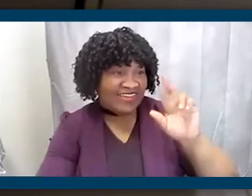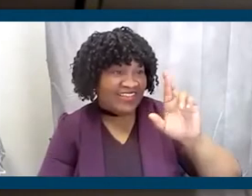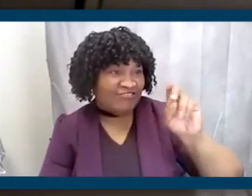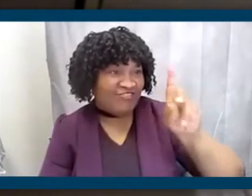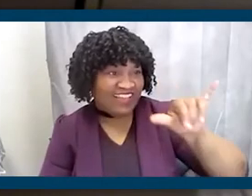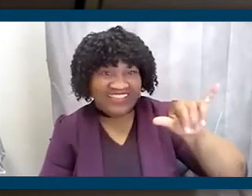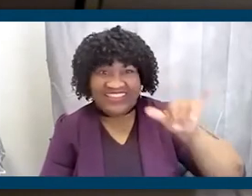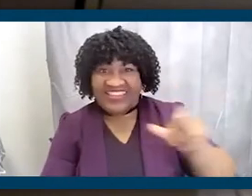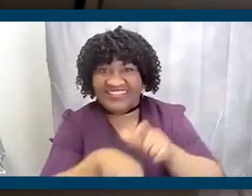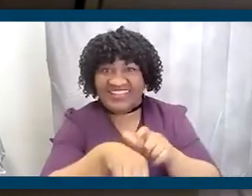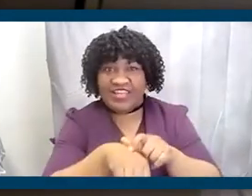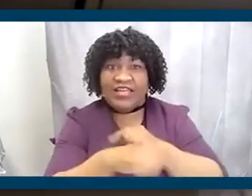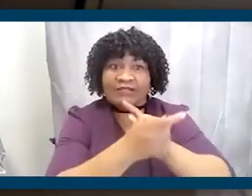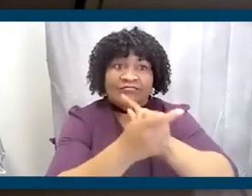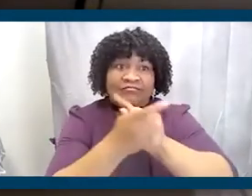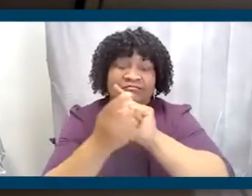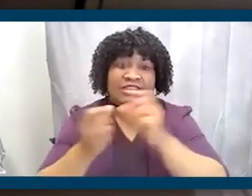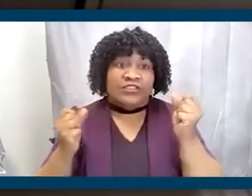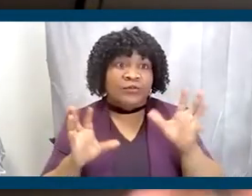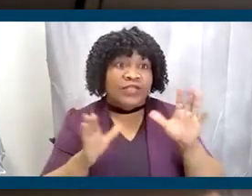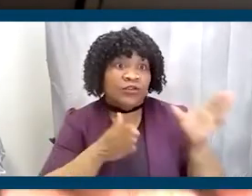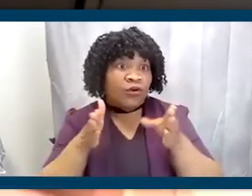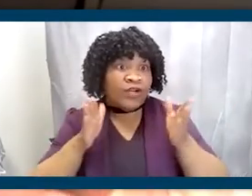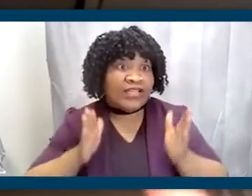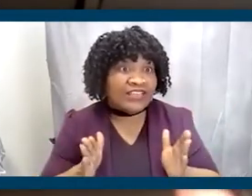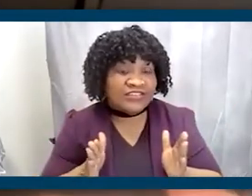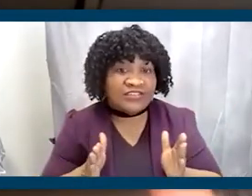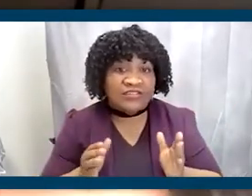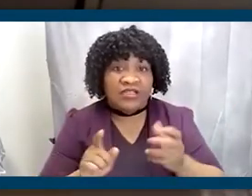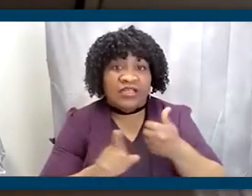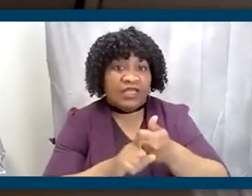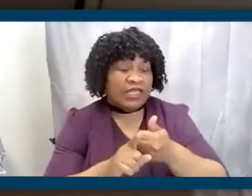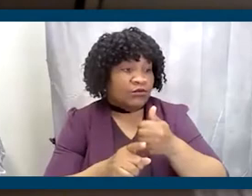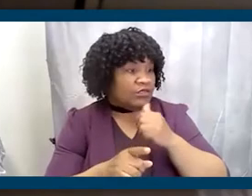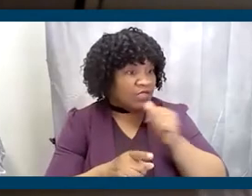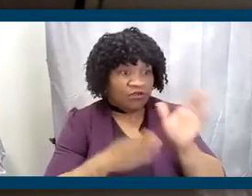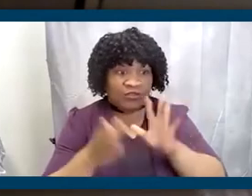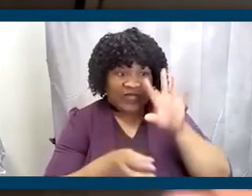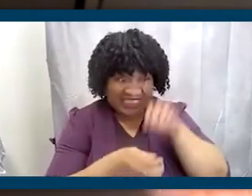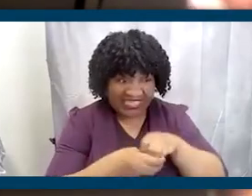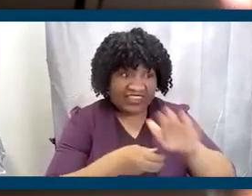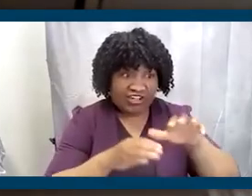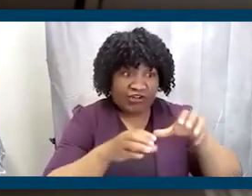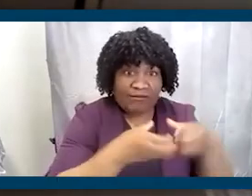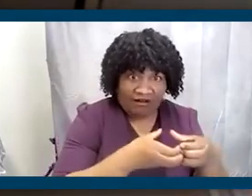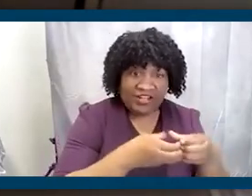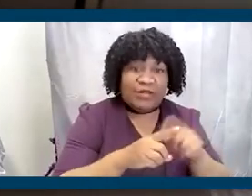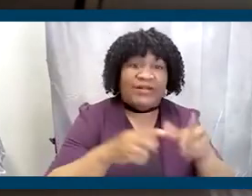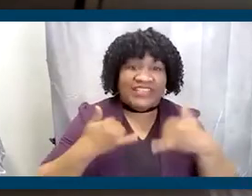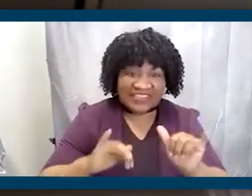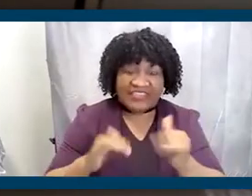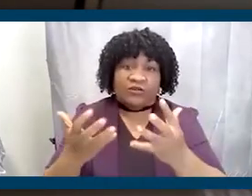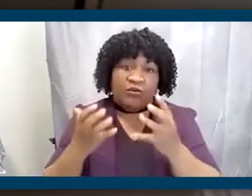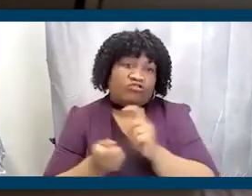time, too. I met so many organizers who were not organizing within a party, but they're still organizing for